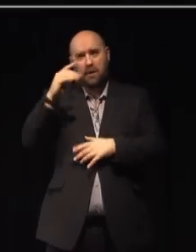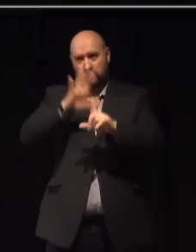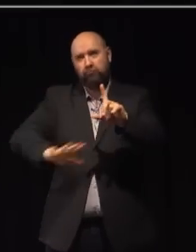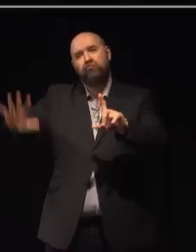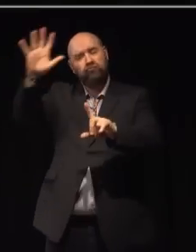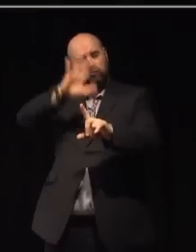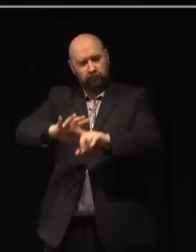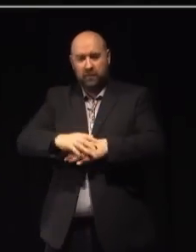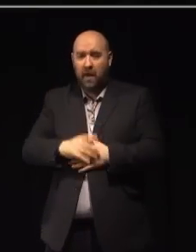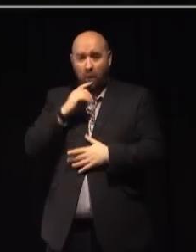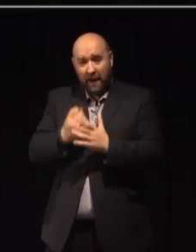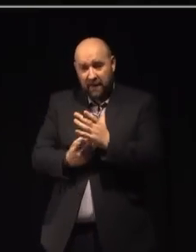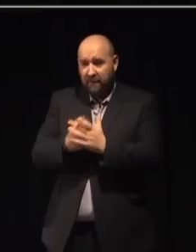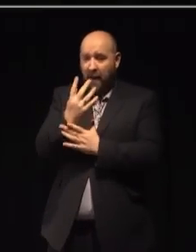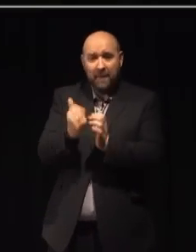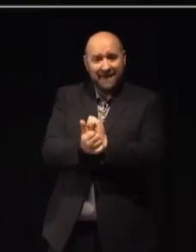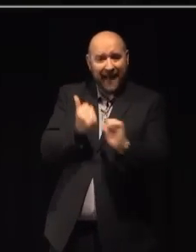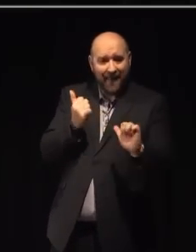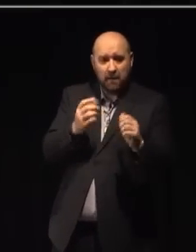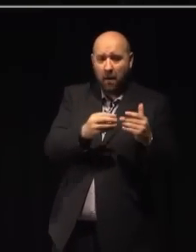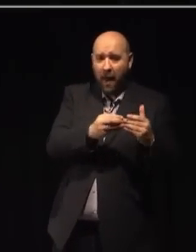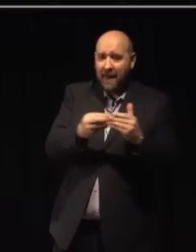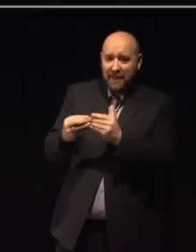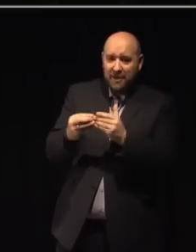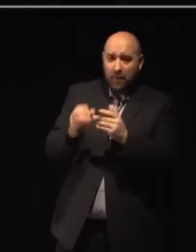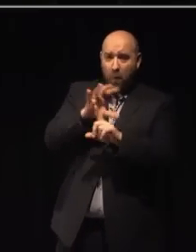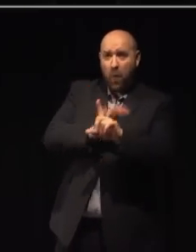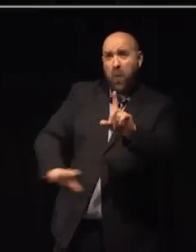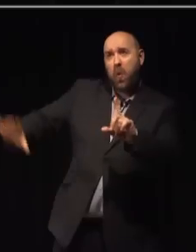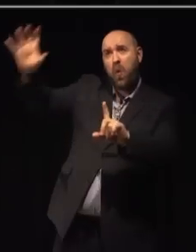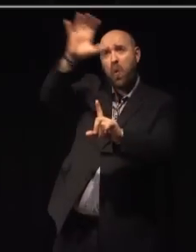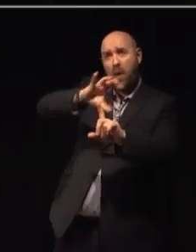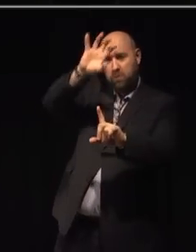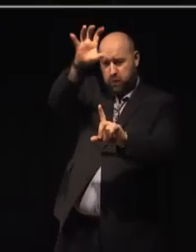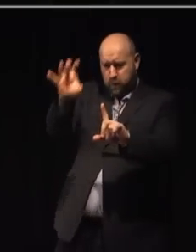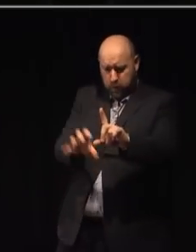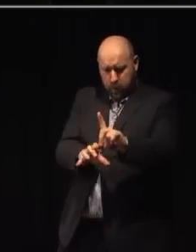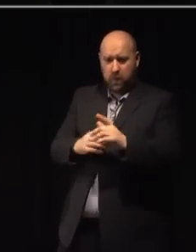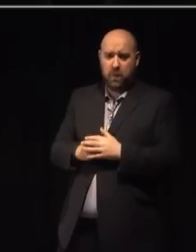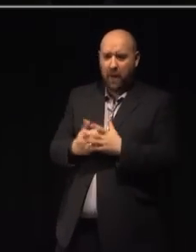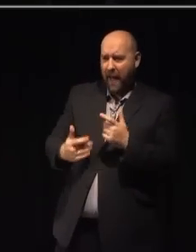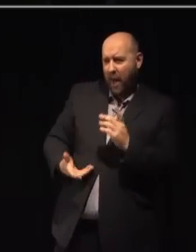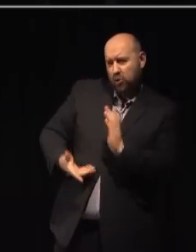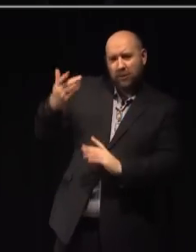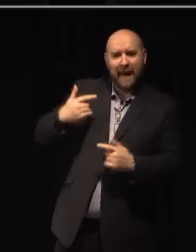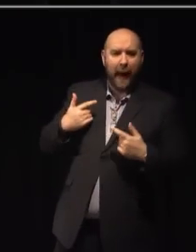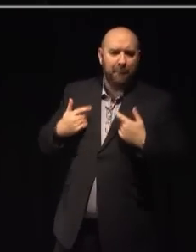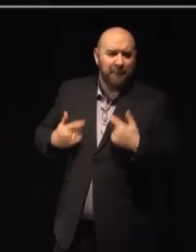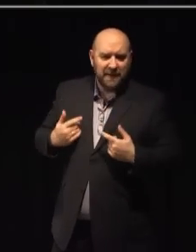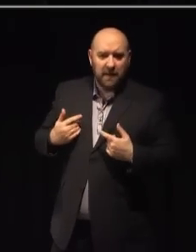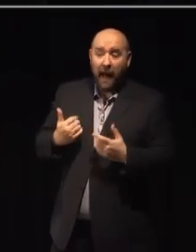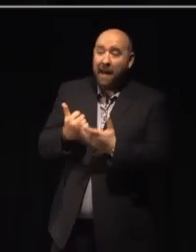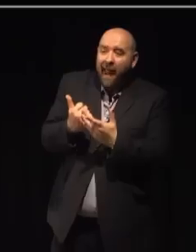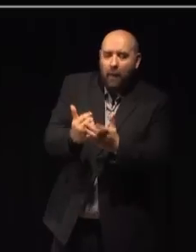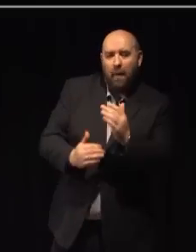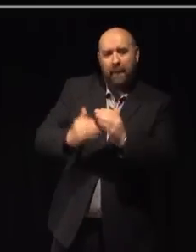It will develop talent and leadership in all regions, support work of increased ambition, and help build cultural capacity.